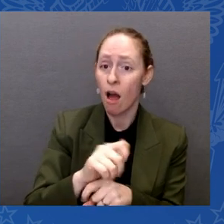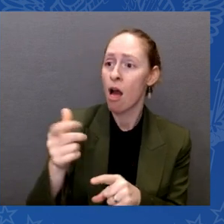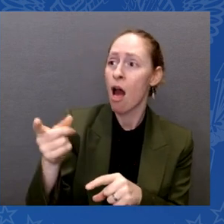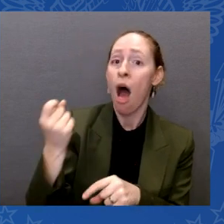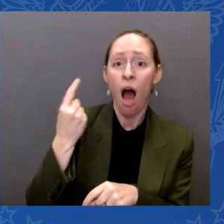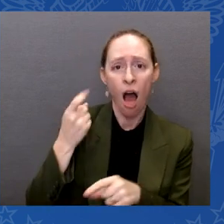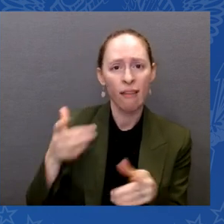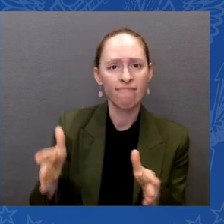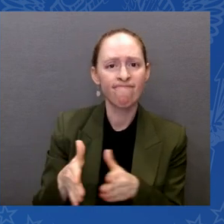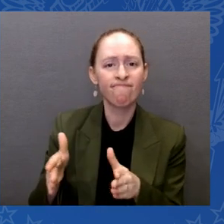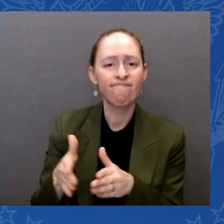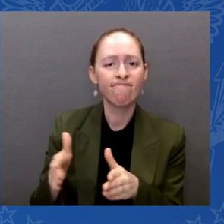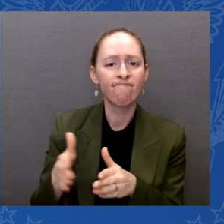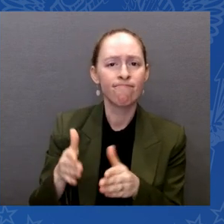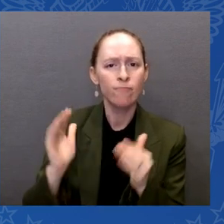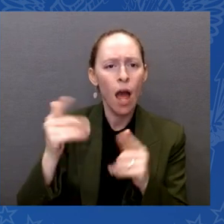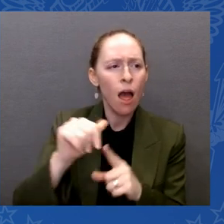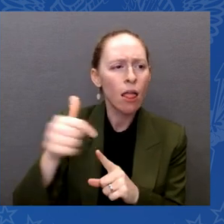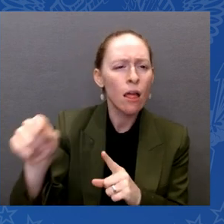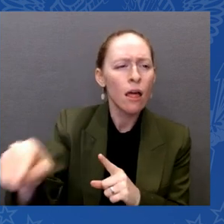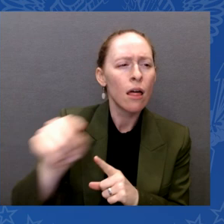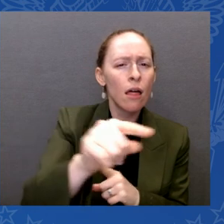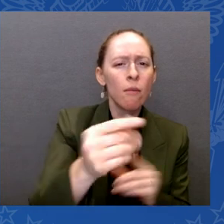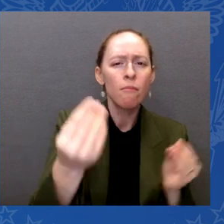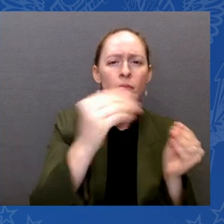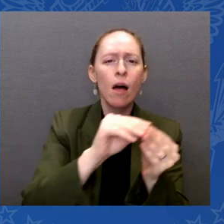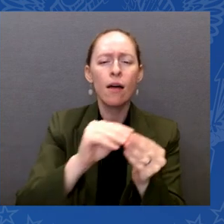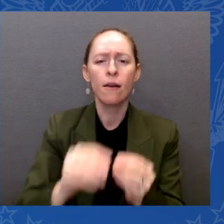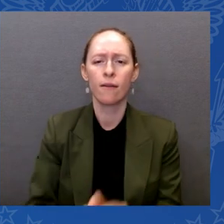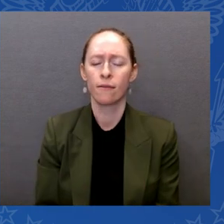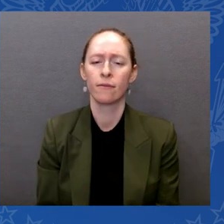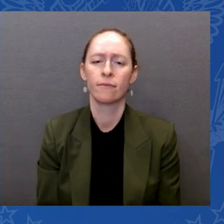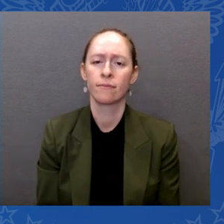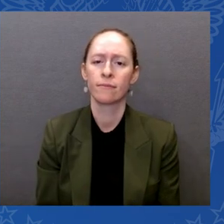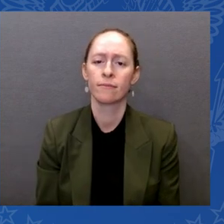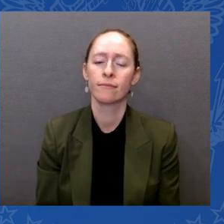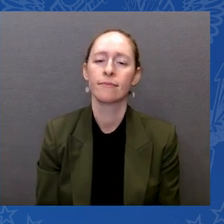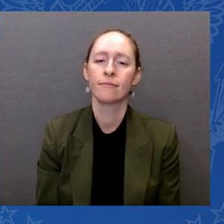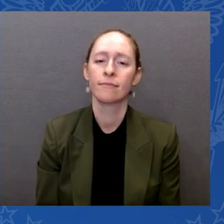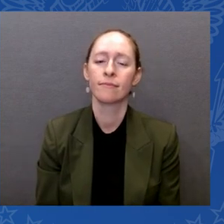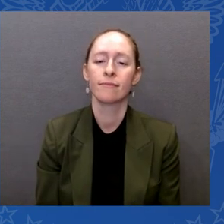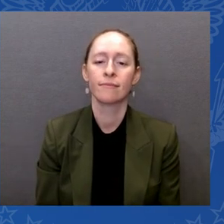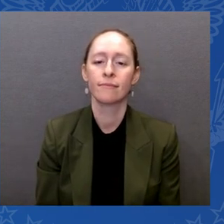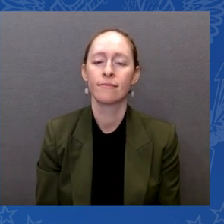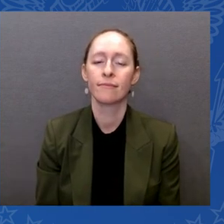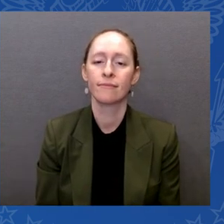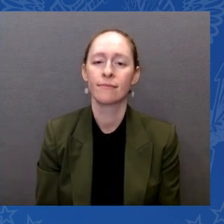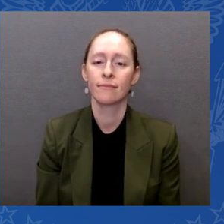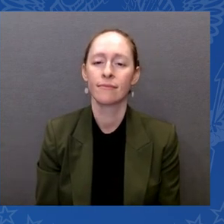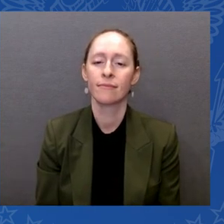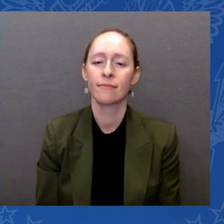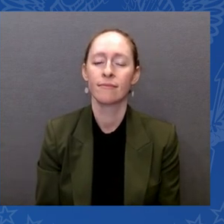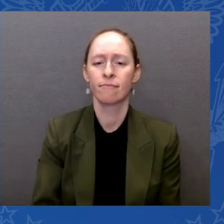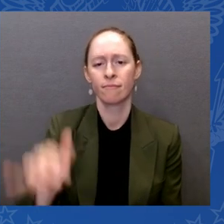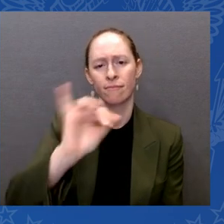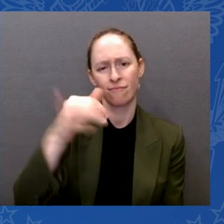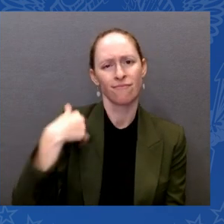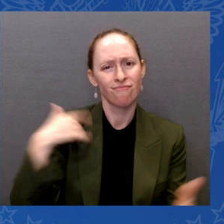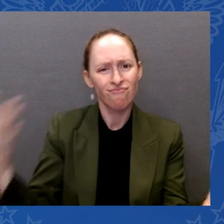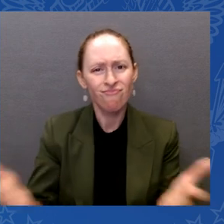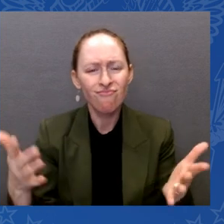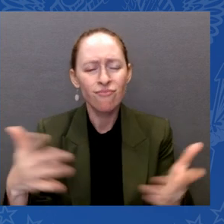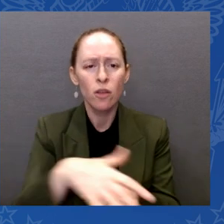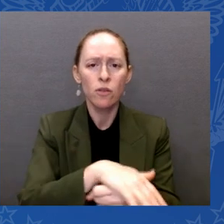governments, employers, and nonprofits tap federal funds to hire more disabled Americans. Our infrastructure